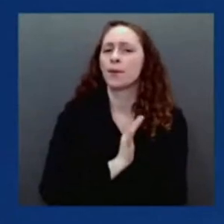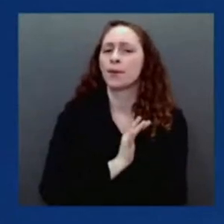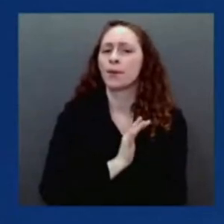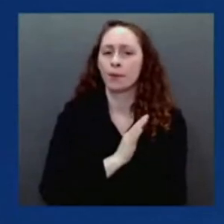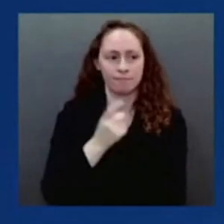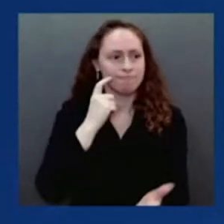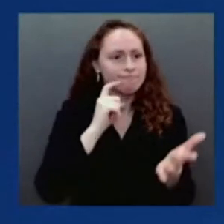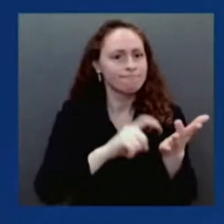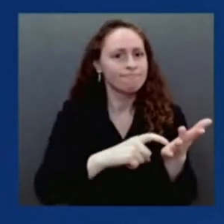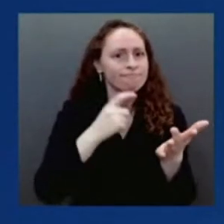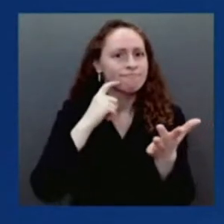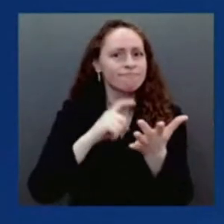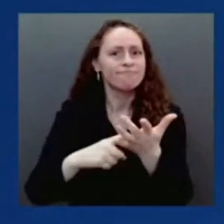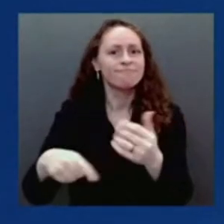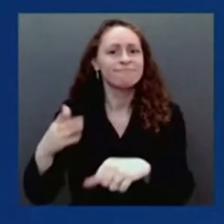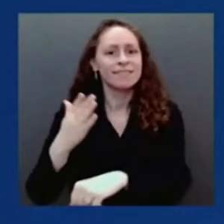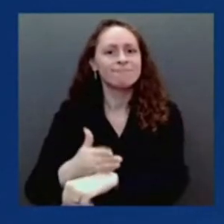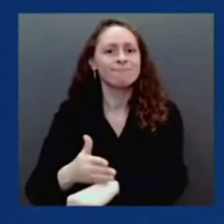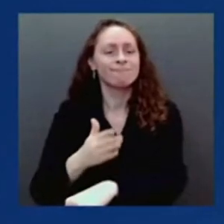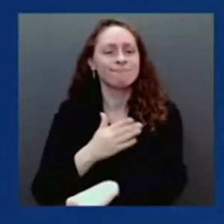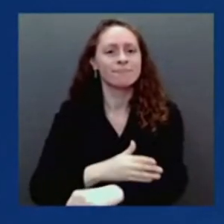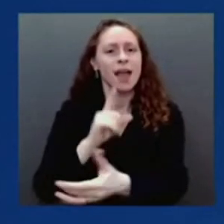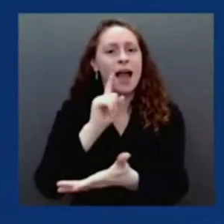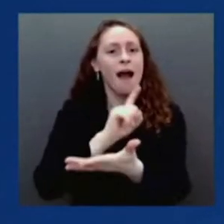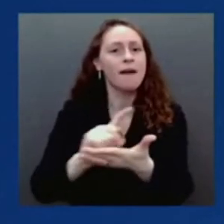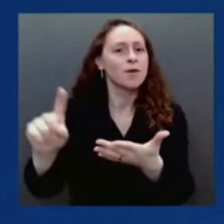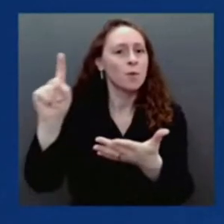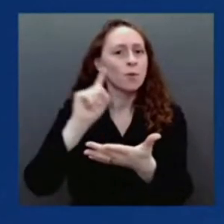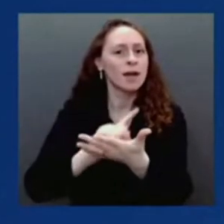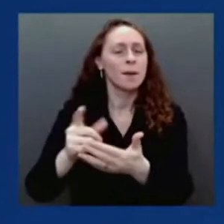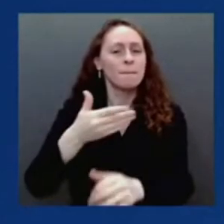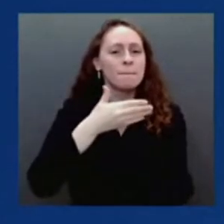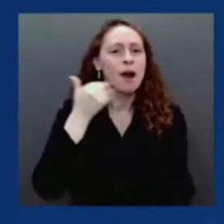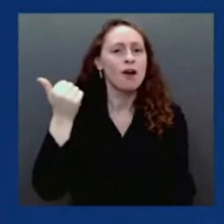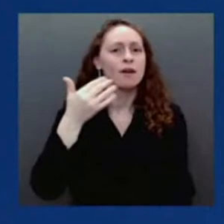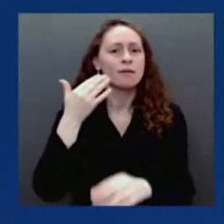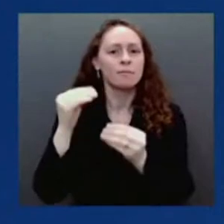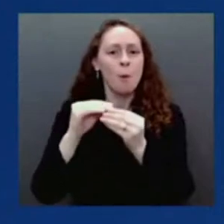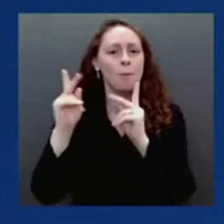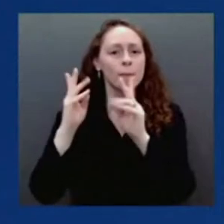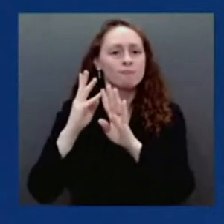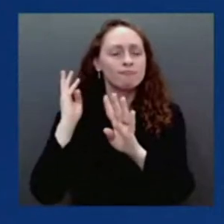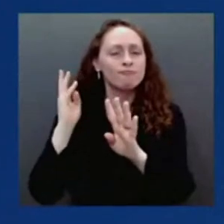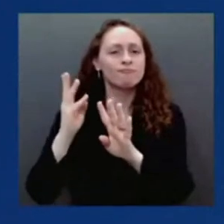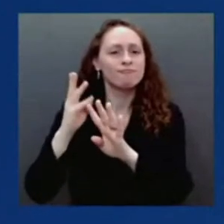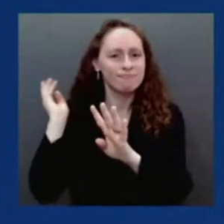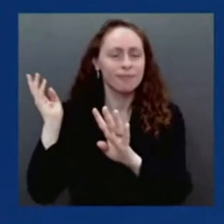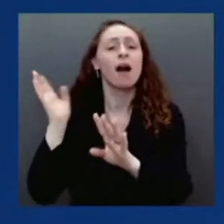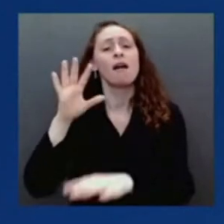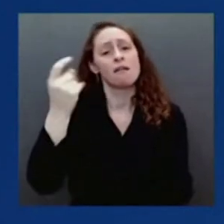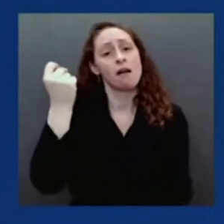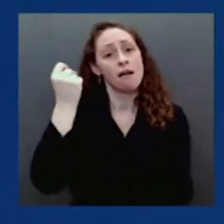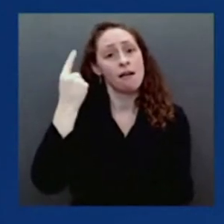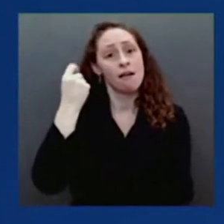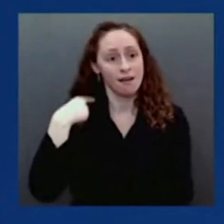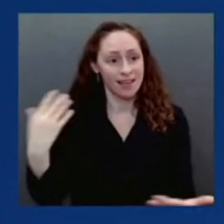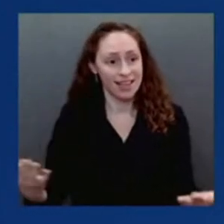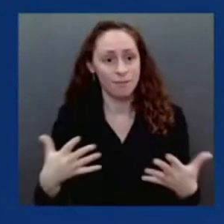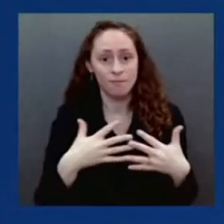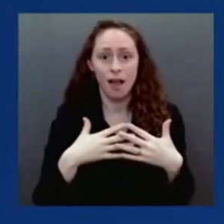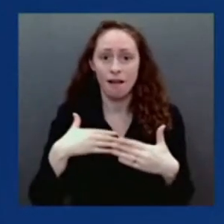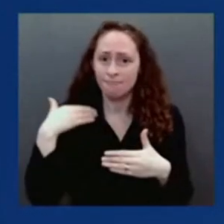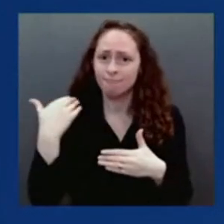In addition to driving vaccination progress here at home, the U.S. continues to lead the effort to help vaccinate the world.